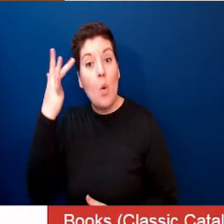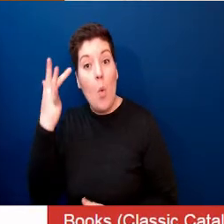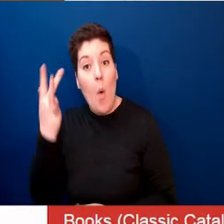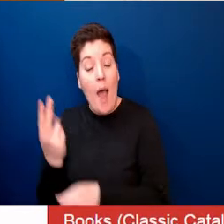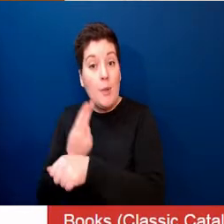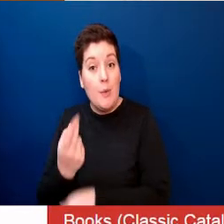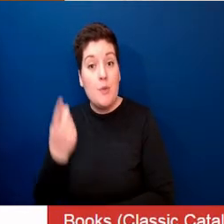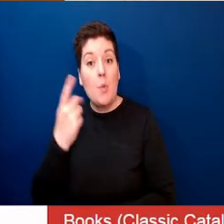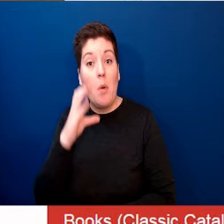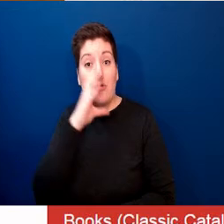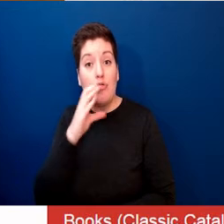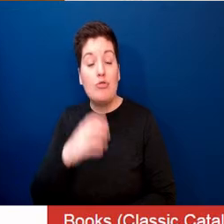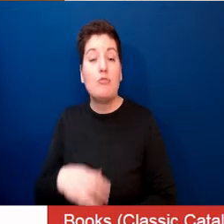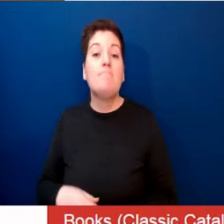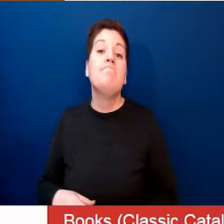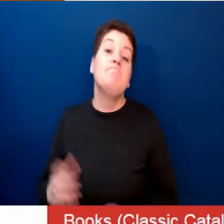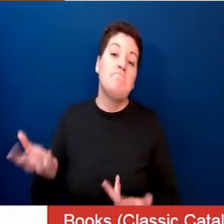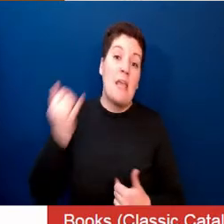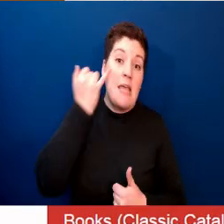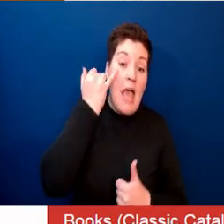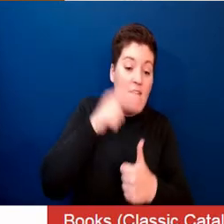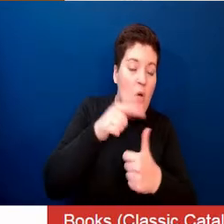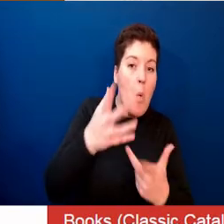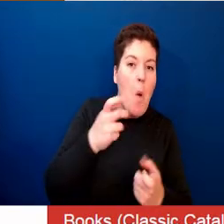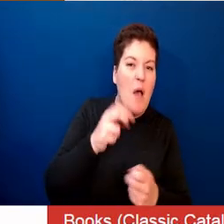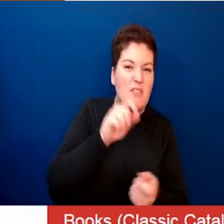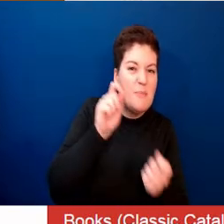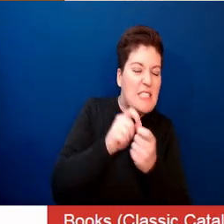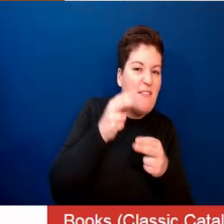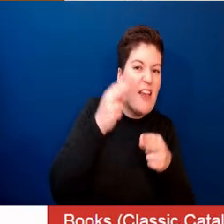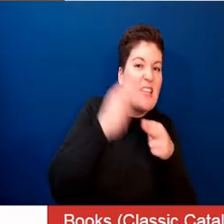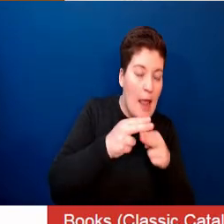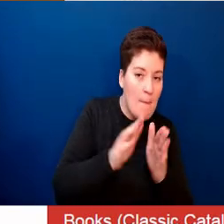website under the Research menu tab.